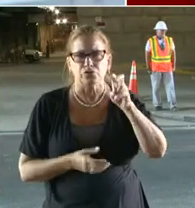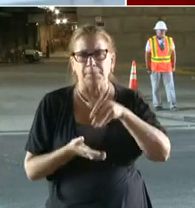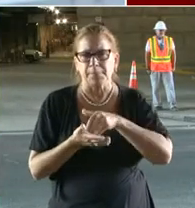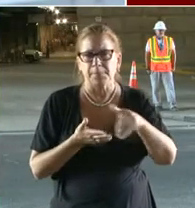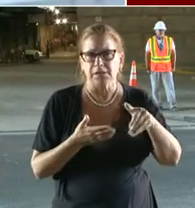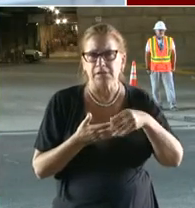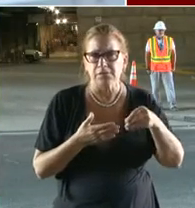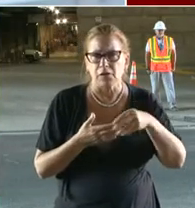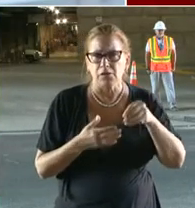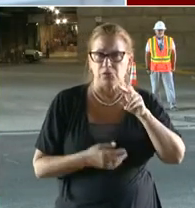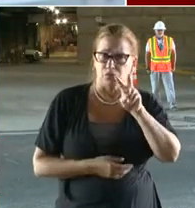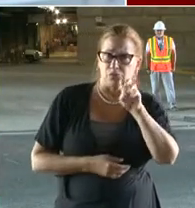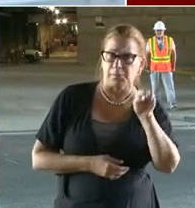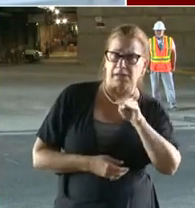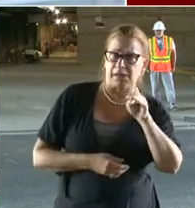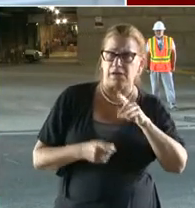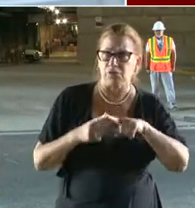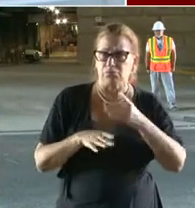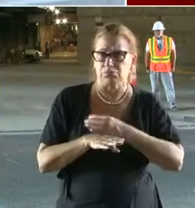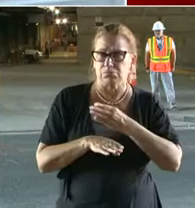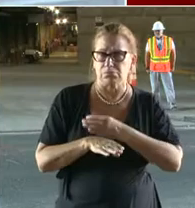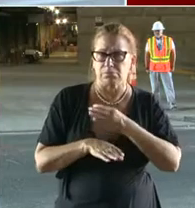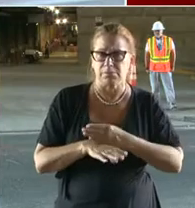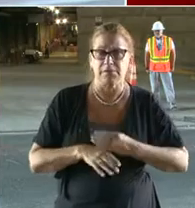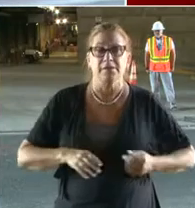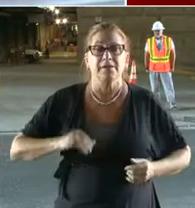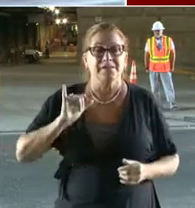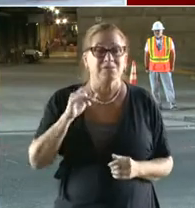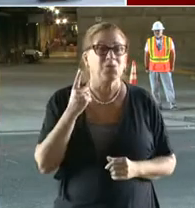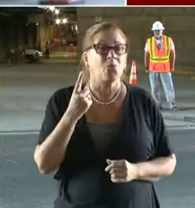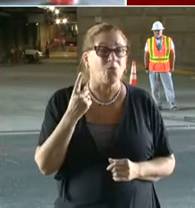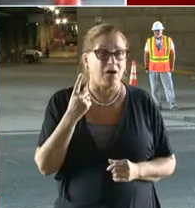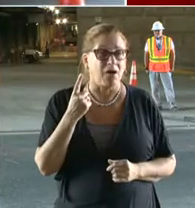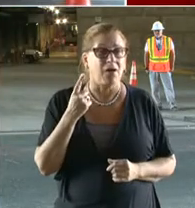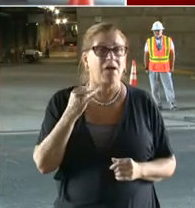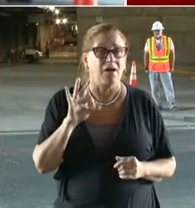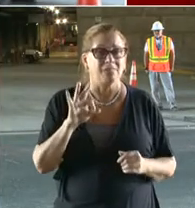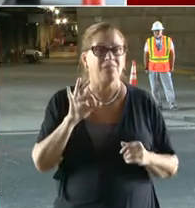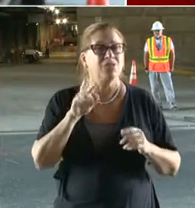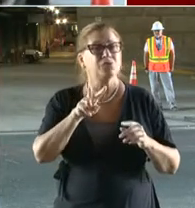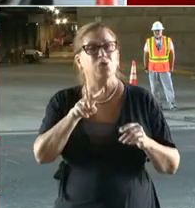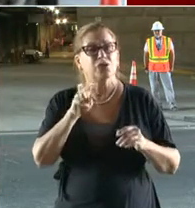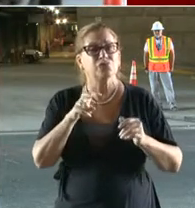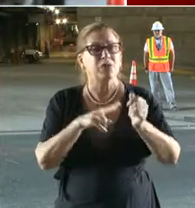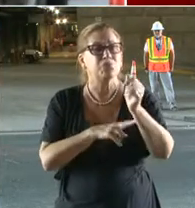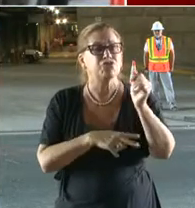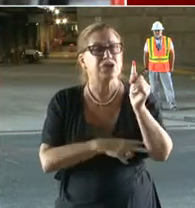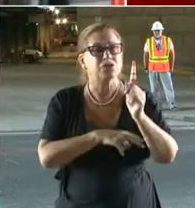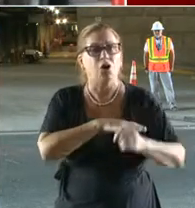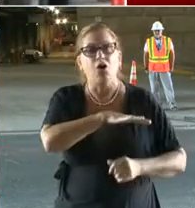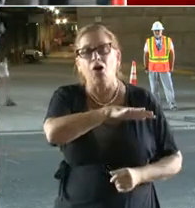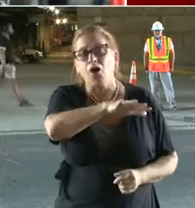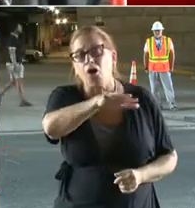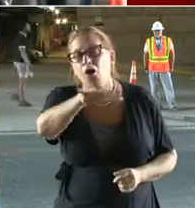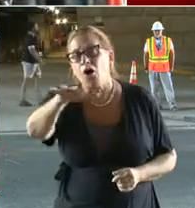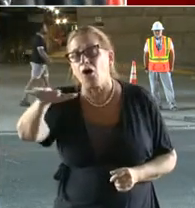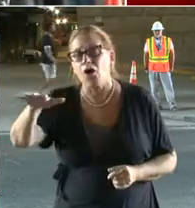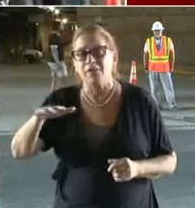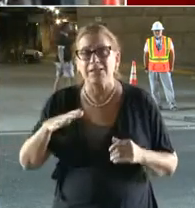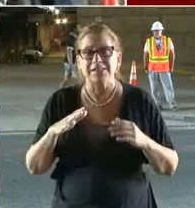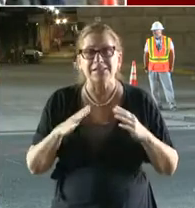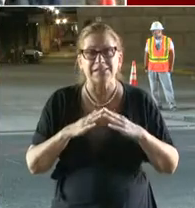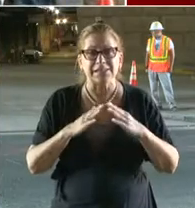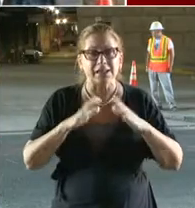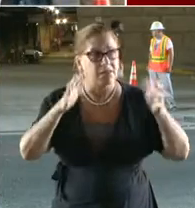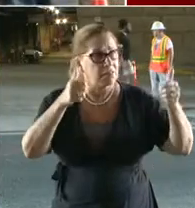of like more than 200 bridges in the city, how will you guys ever afford to replace? They're all getting old to keep